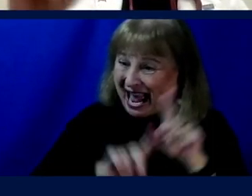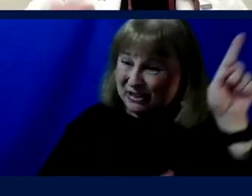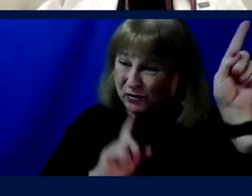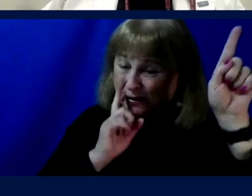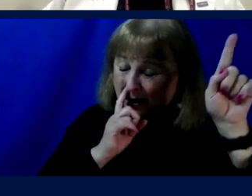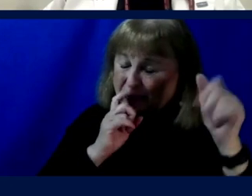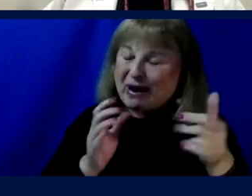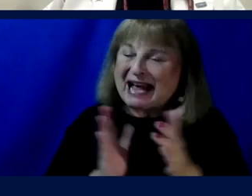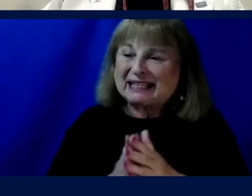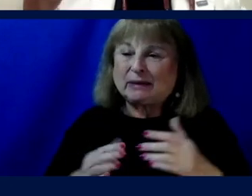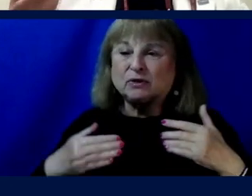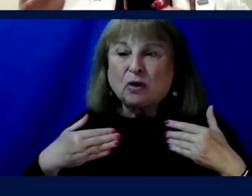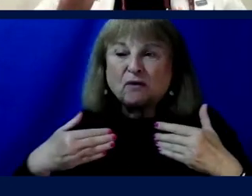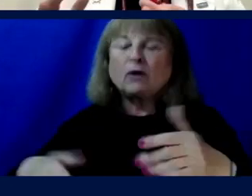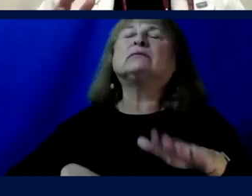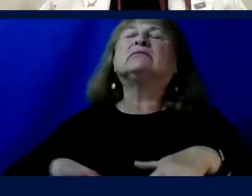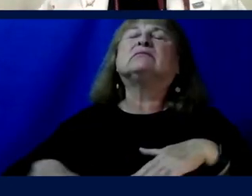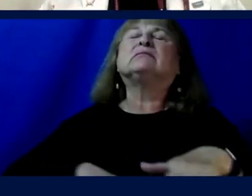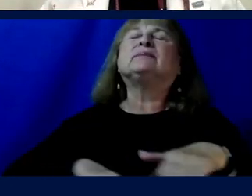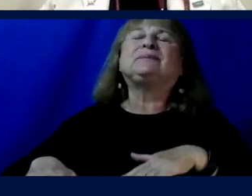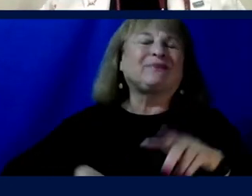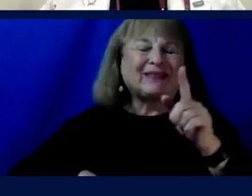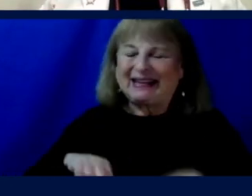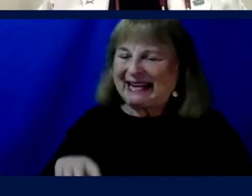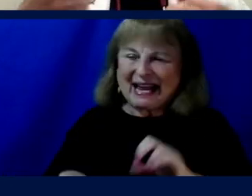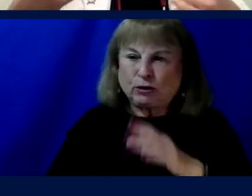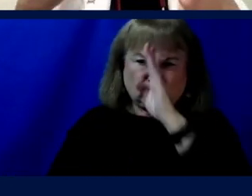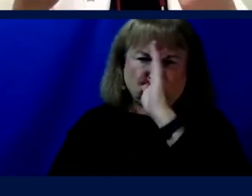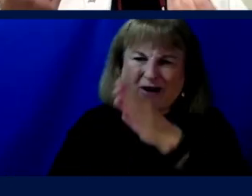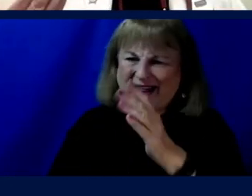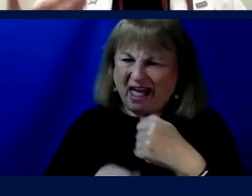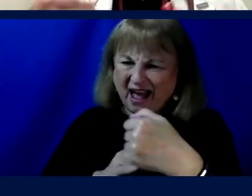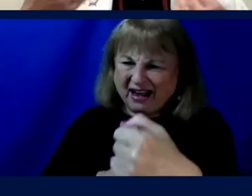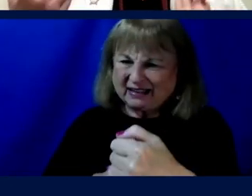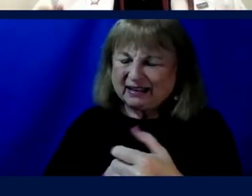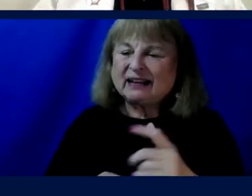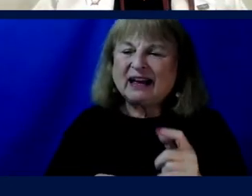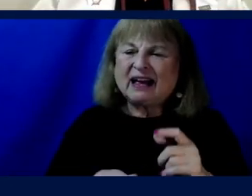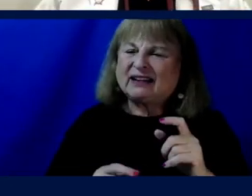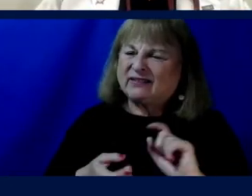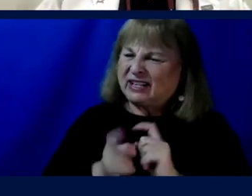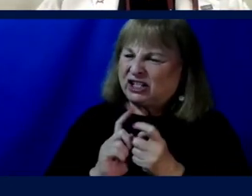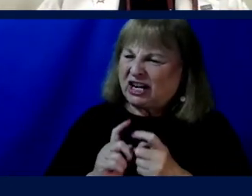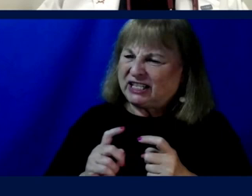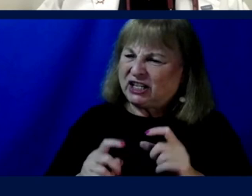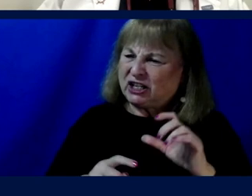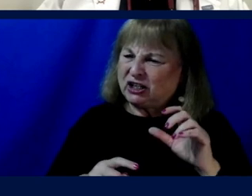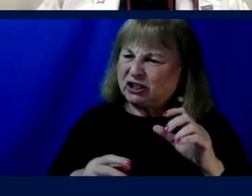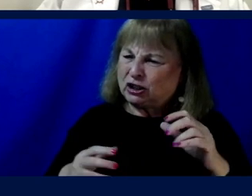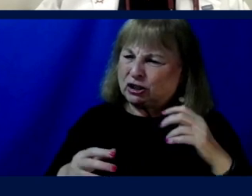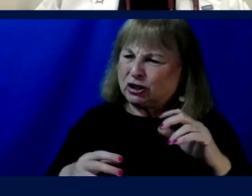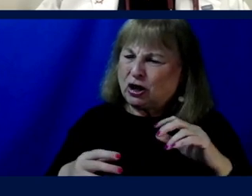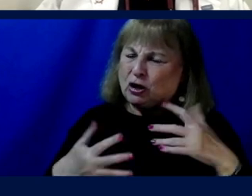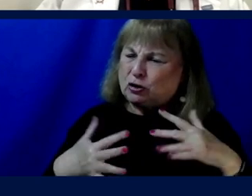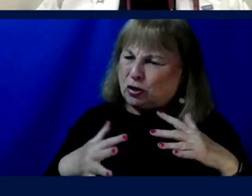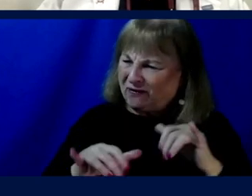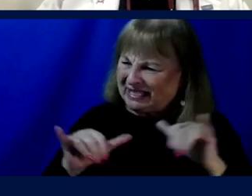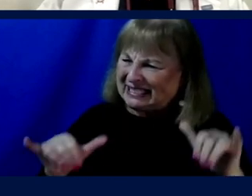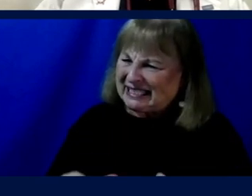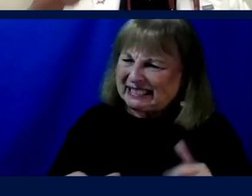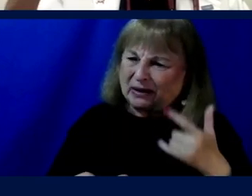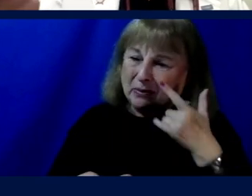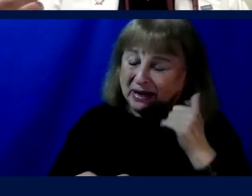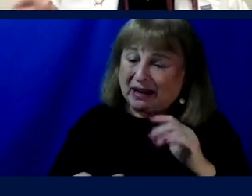be asked to propel forward with his feet and can't do it in a straight line. He's had changes to his neuro vestibular system that were induced by the